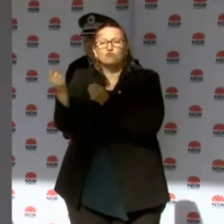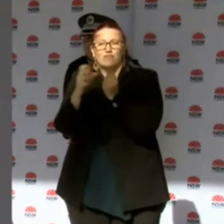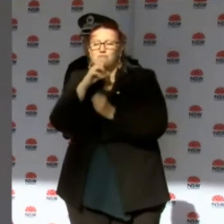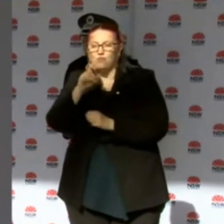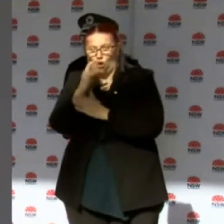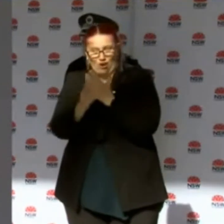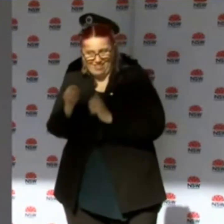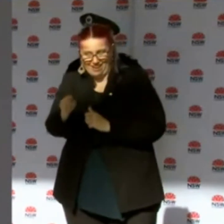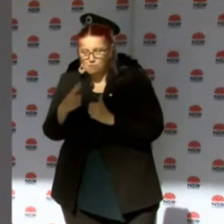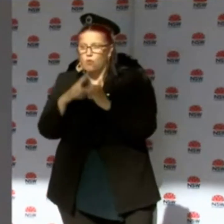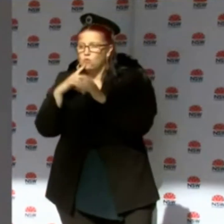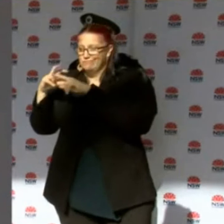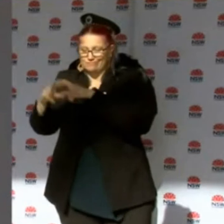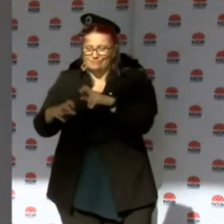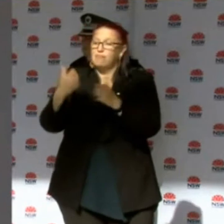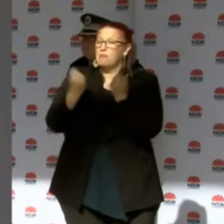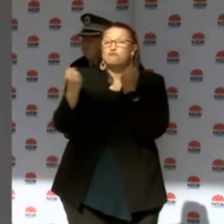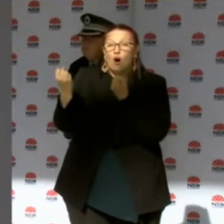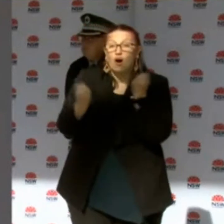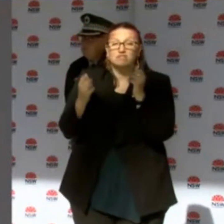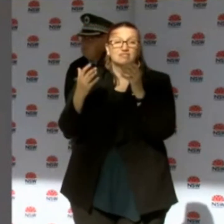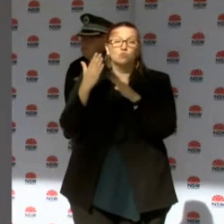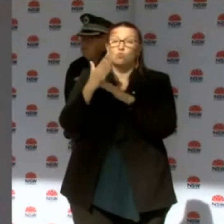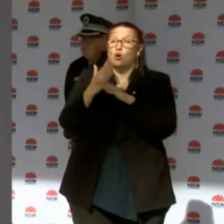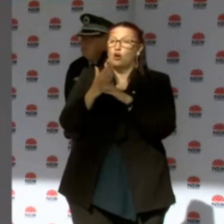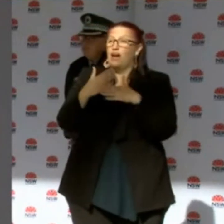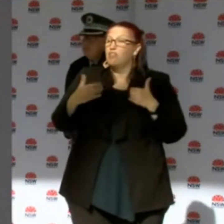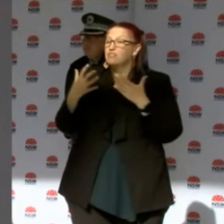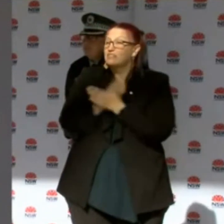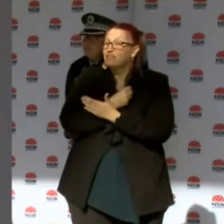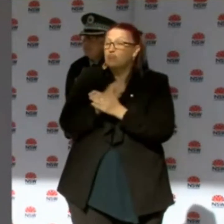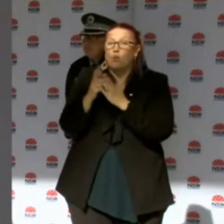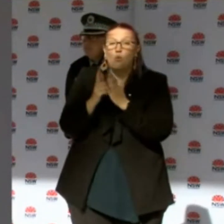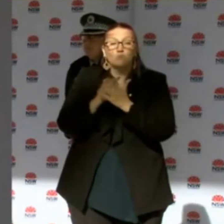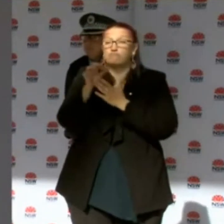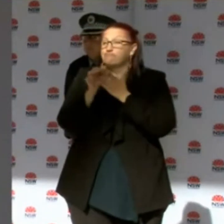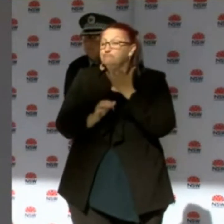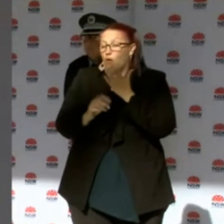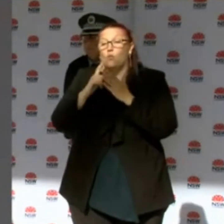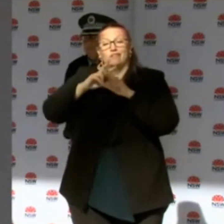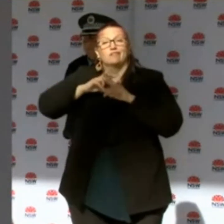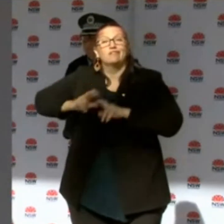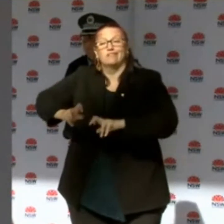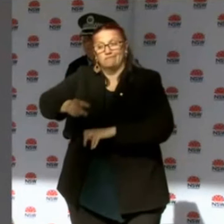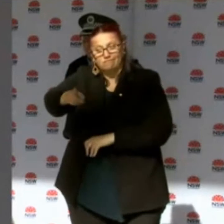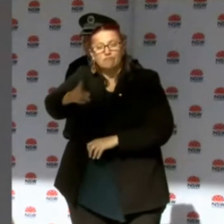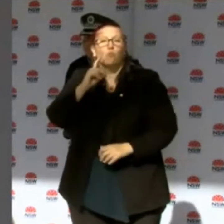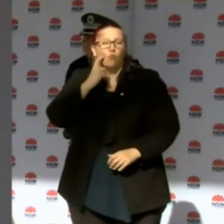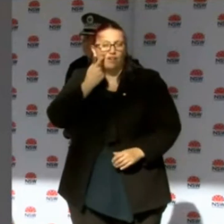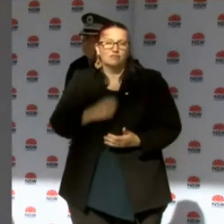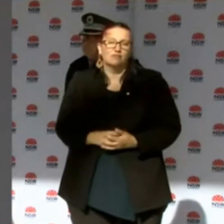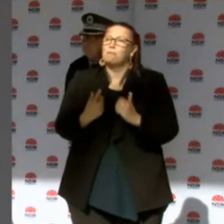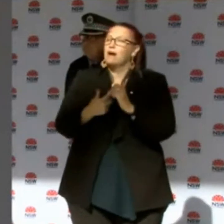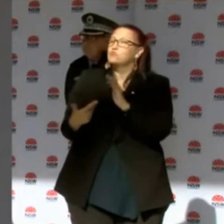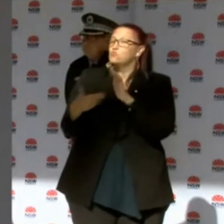just applying what's been spoken about, we will certainly do that. Our focus today though, has to be,